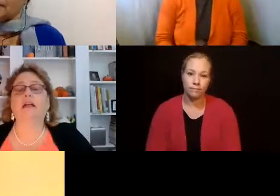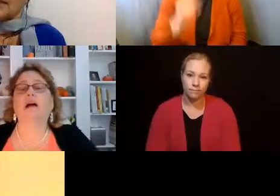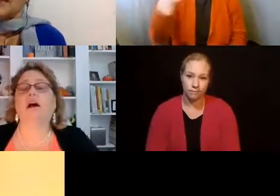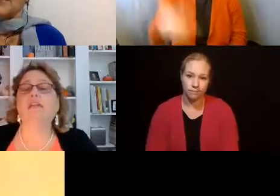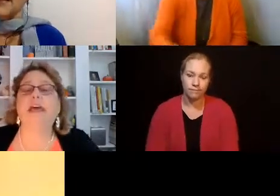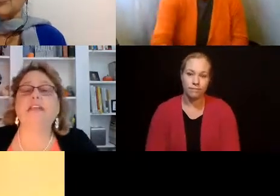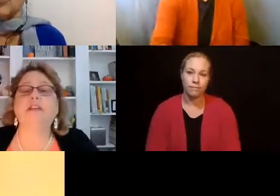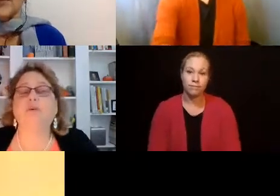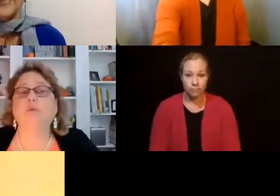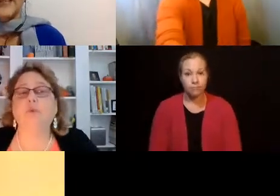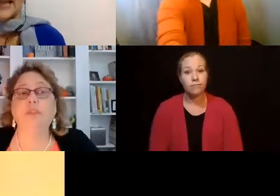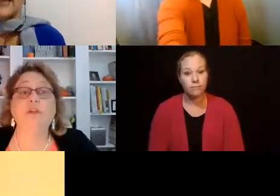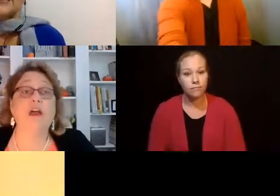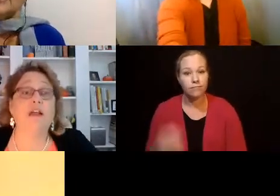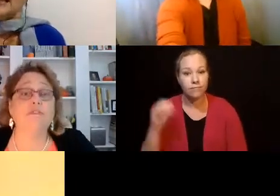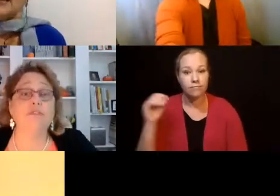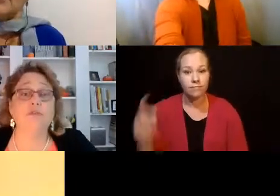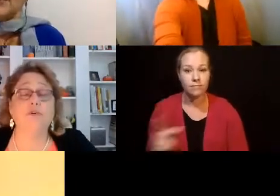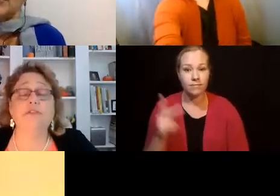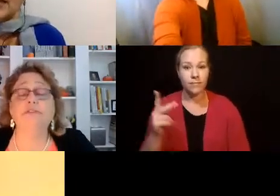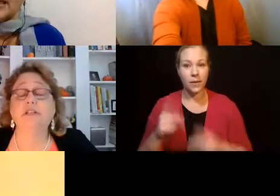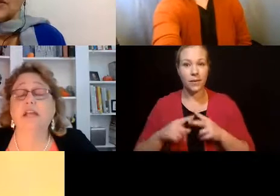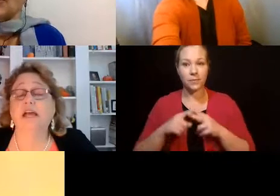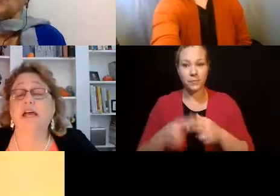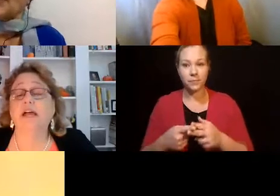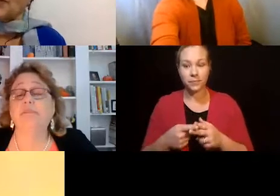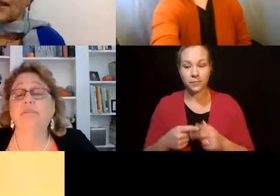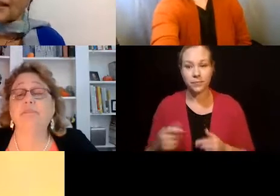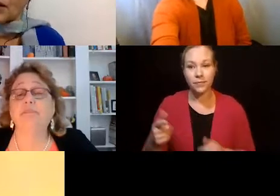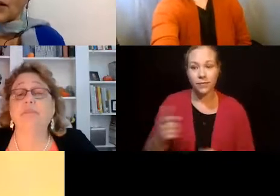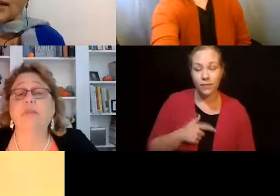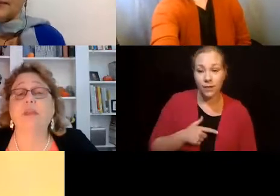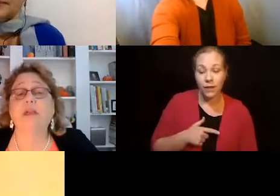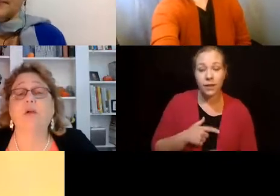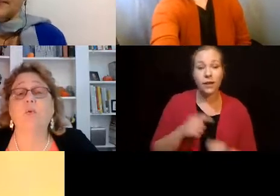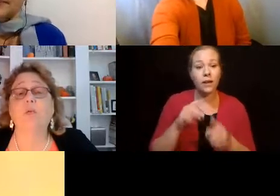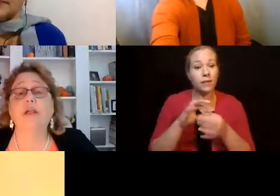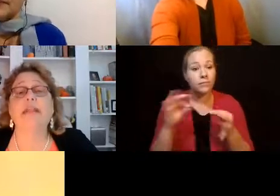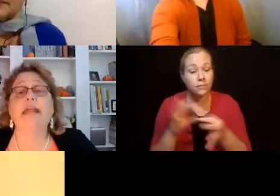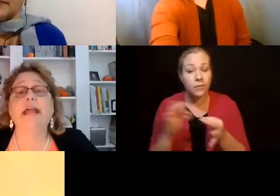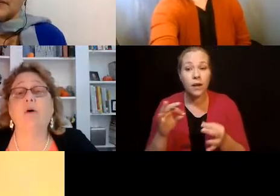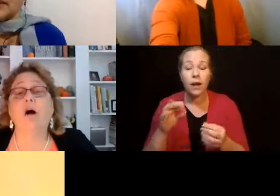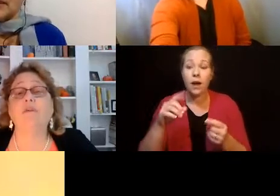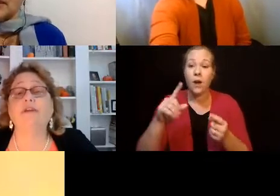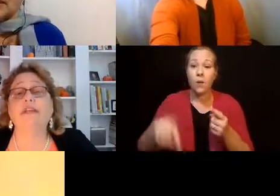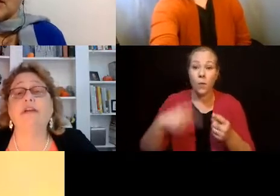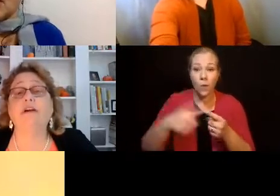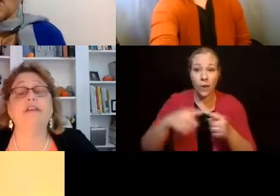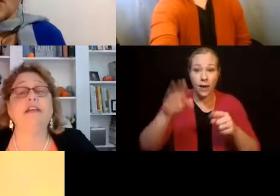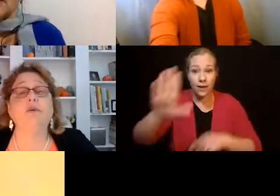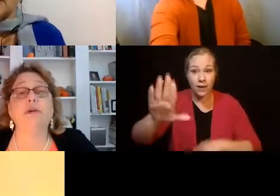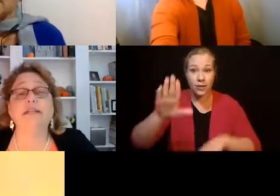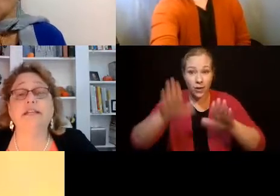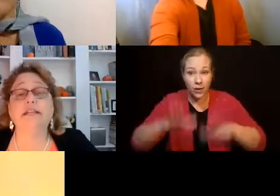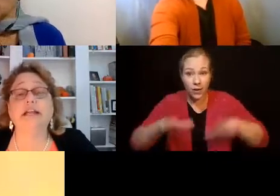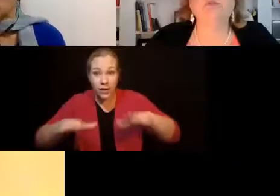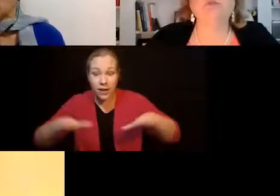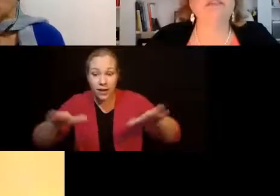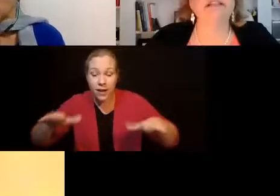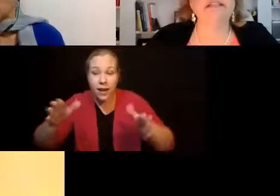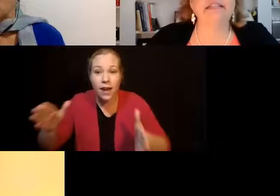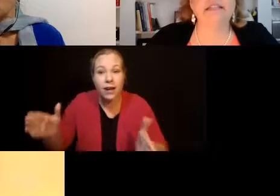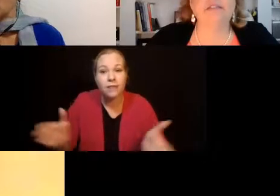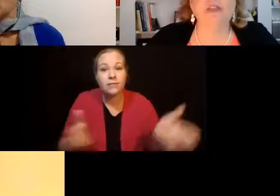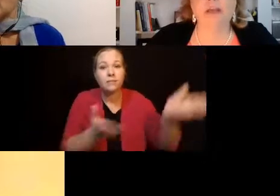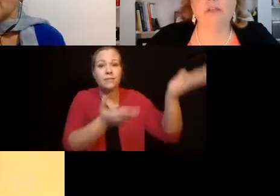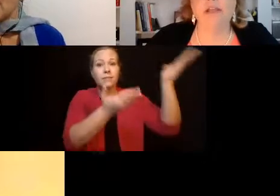So on that note, when they're out of school, when and how often are they going to connect